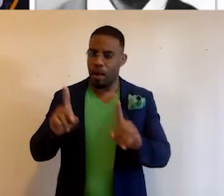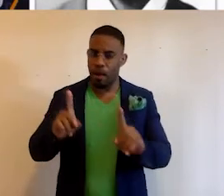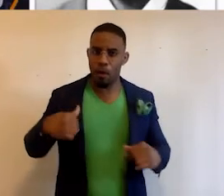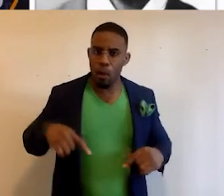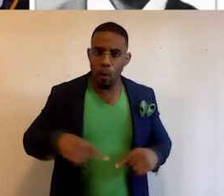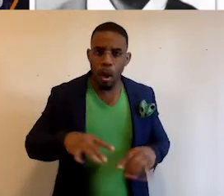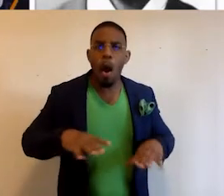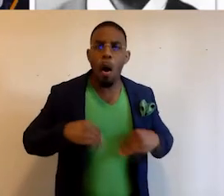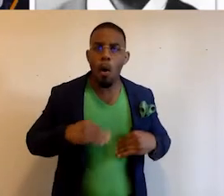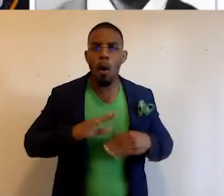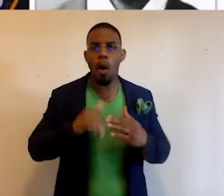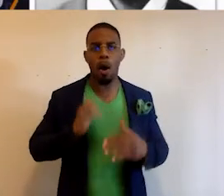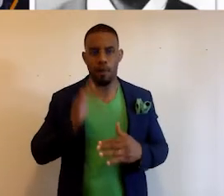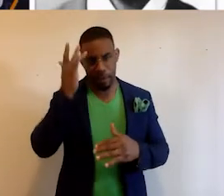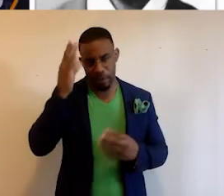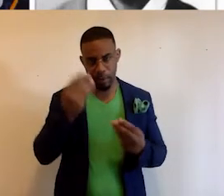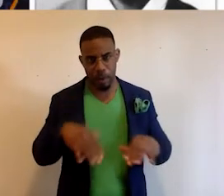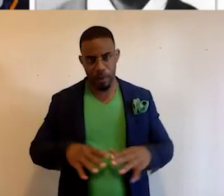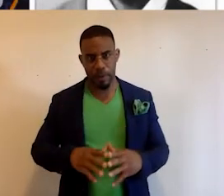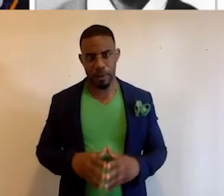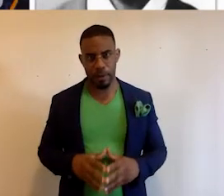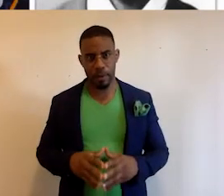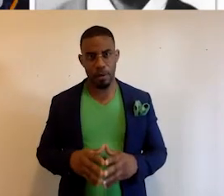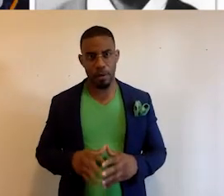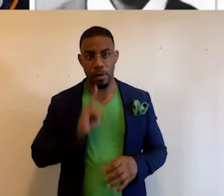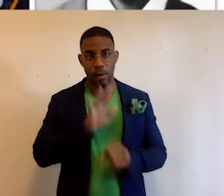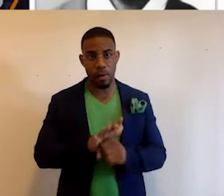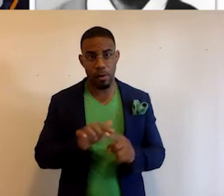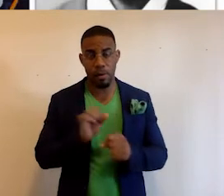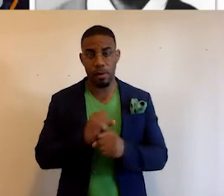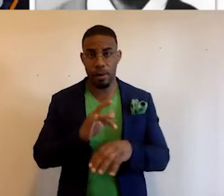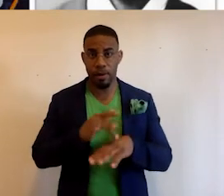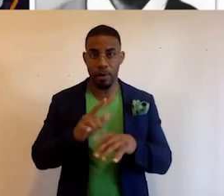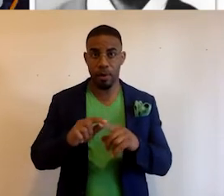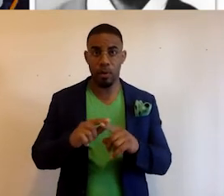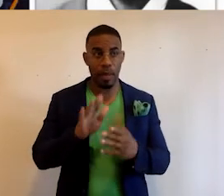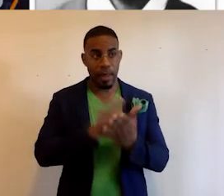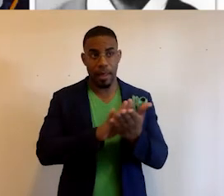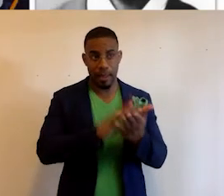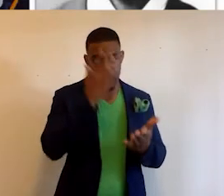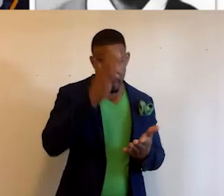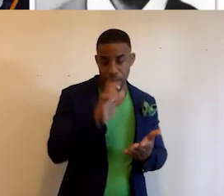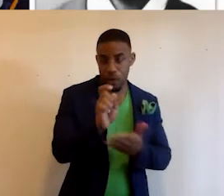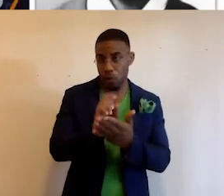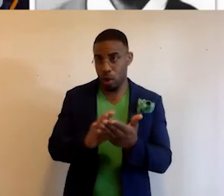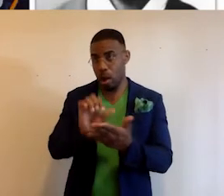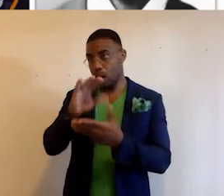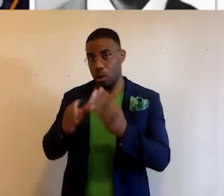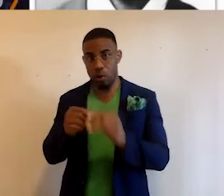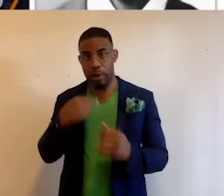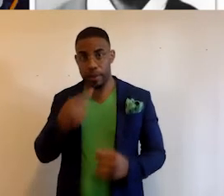we own all of our intellectual property and are committed to making it available to the academics, the journalists, and other